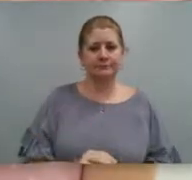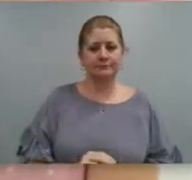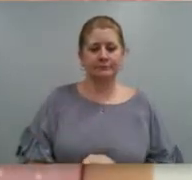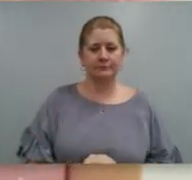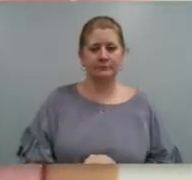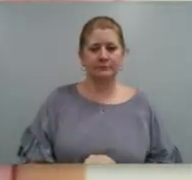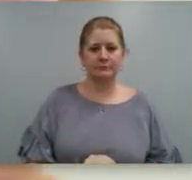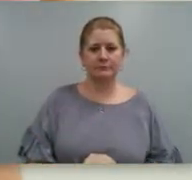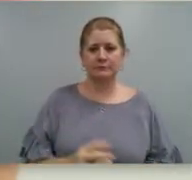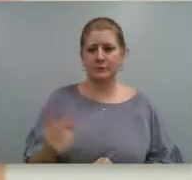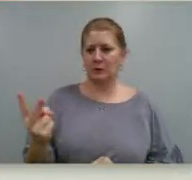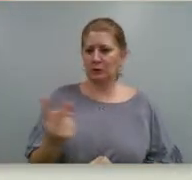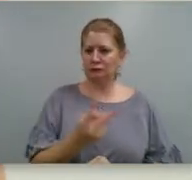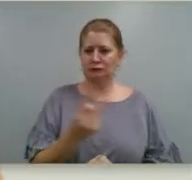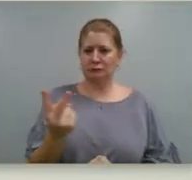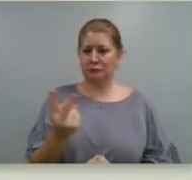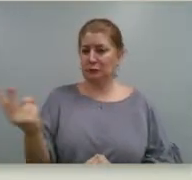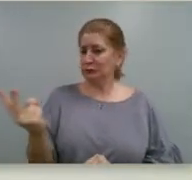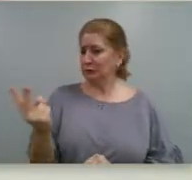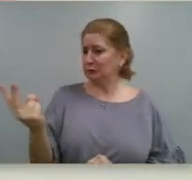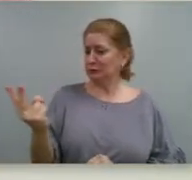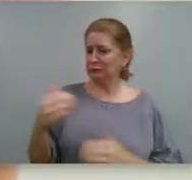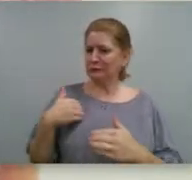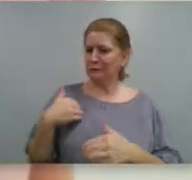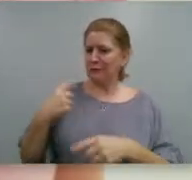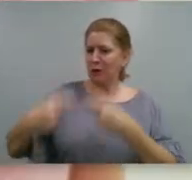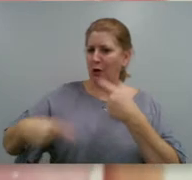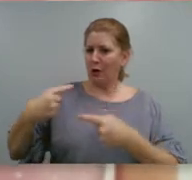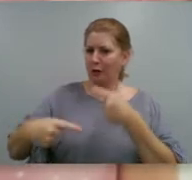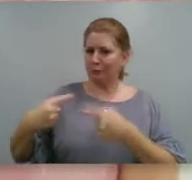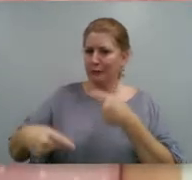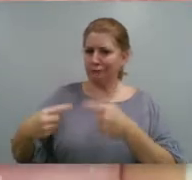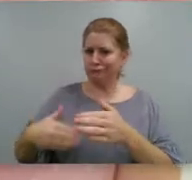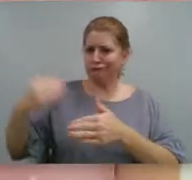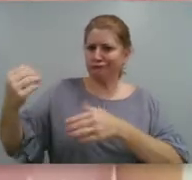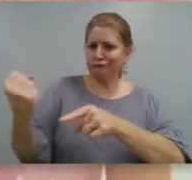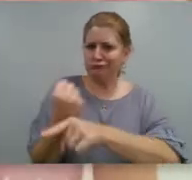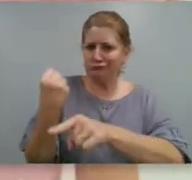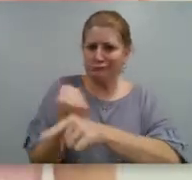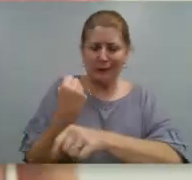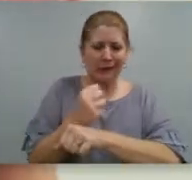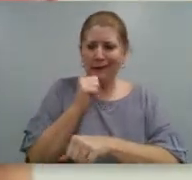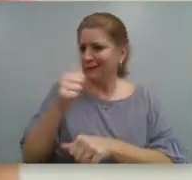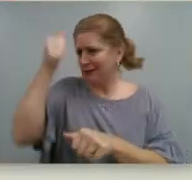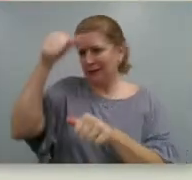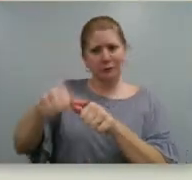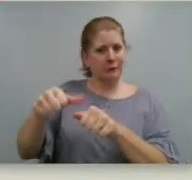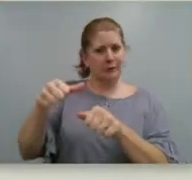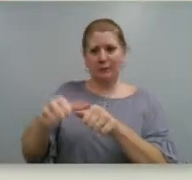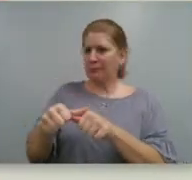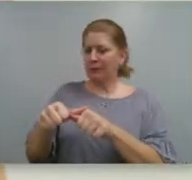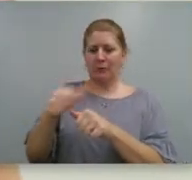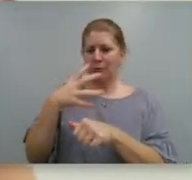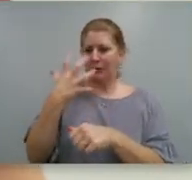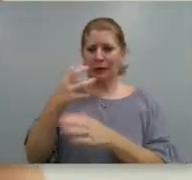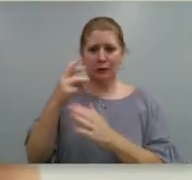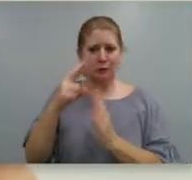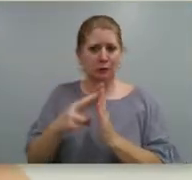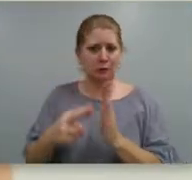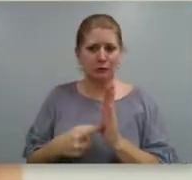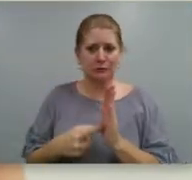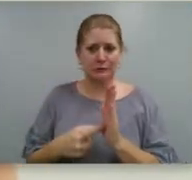Faden and Mackenzie had a disagreement that escalated into a fight because they didn't remember their anger rules. Okay,